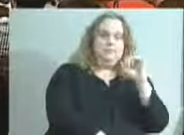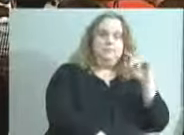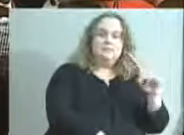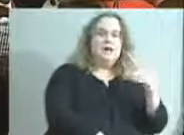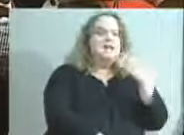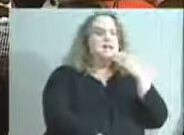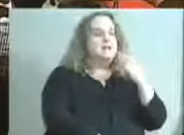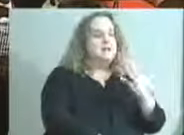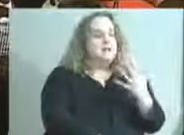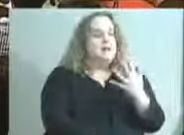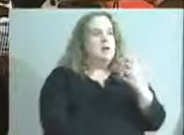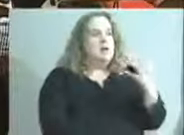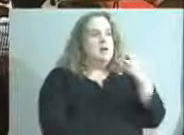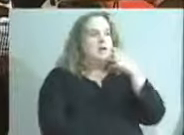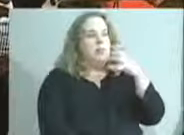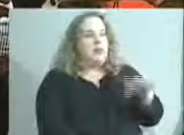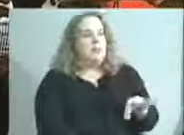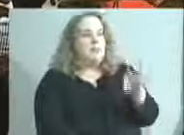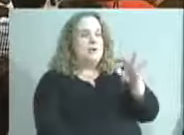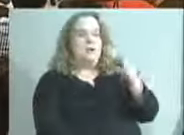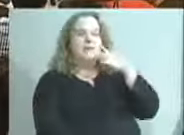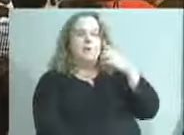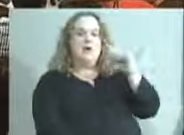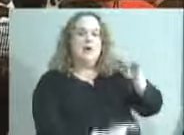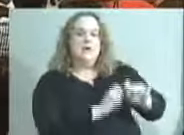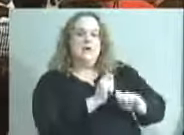for drawing on the tie bid.